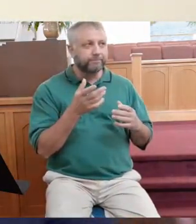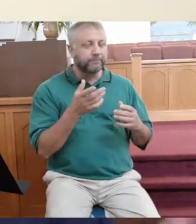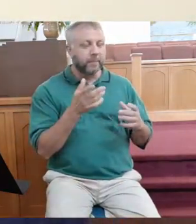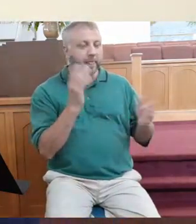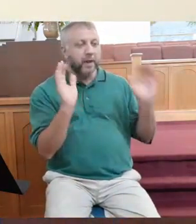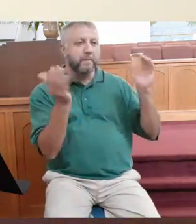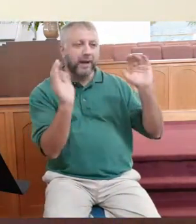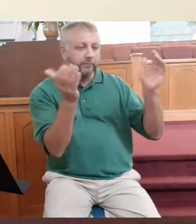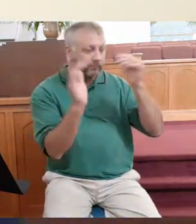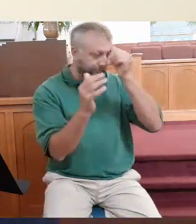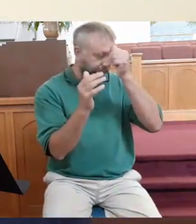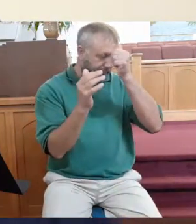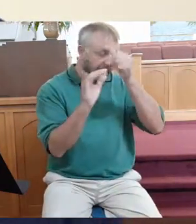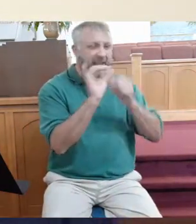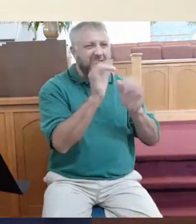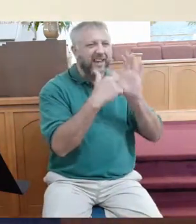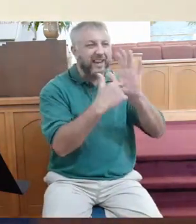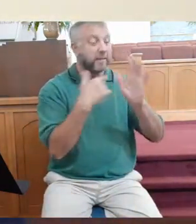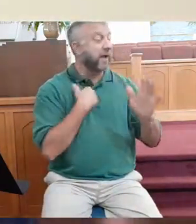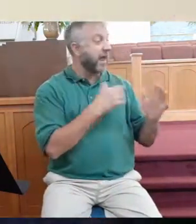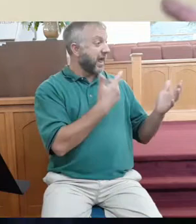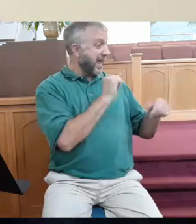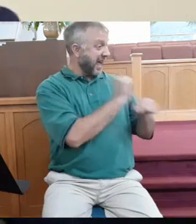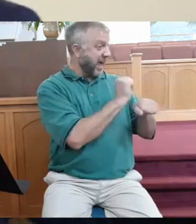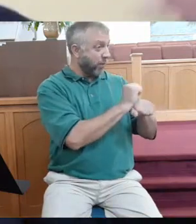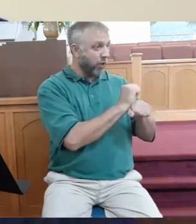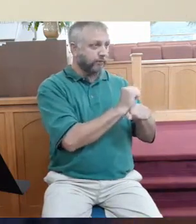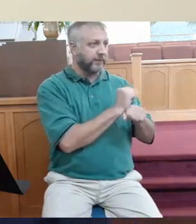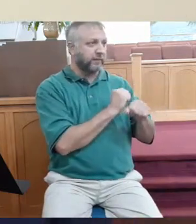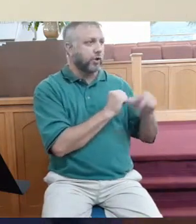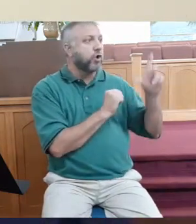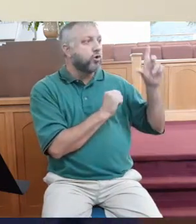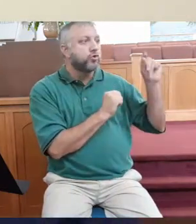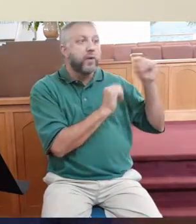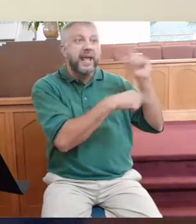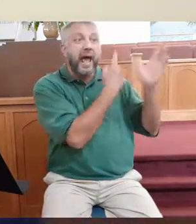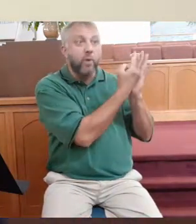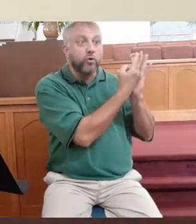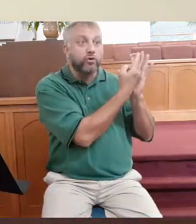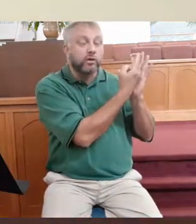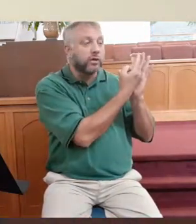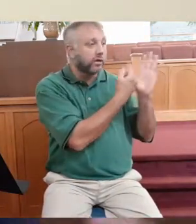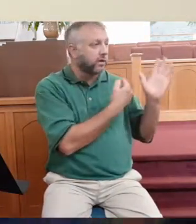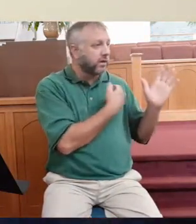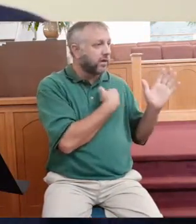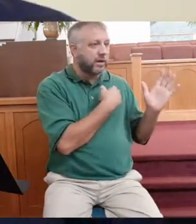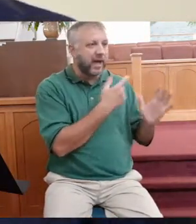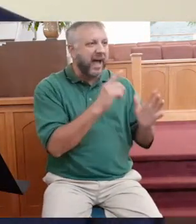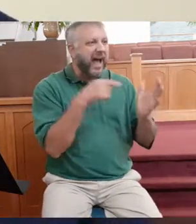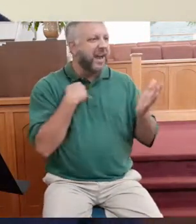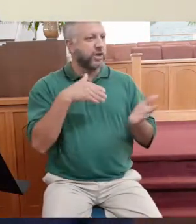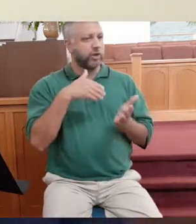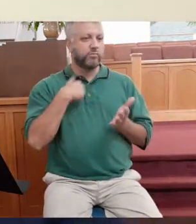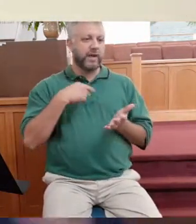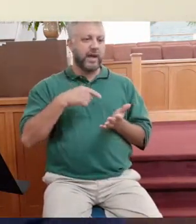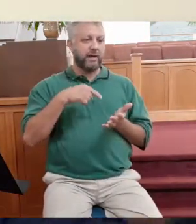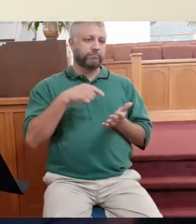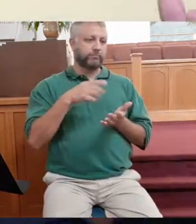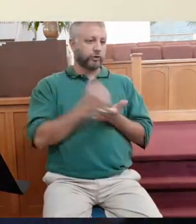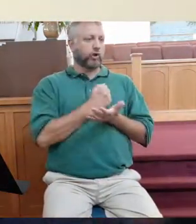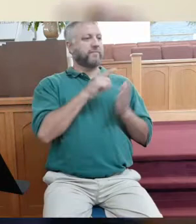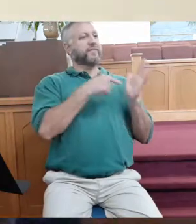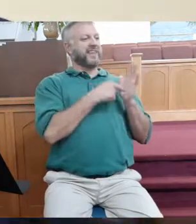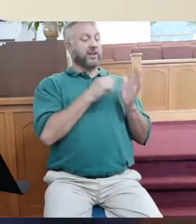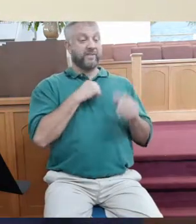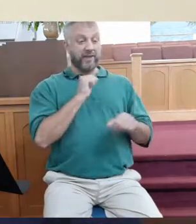to weigh them against each other. If I work this long, I deserve this much payment. If I do this, I deserve this. But that